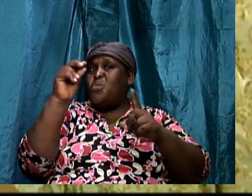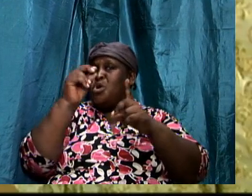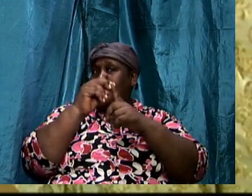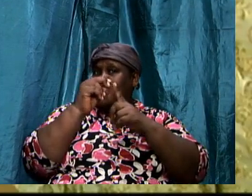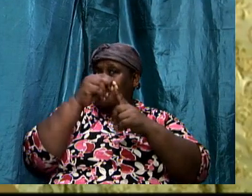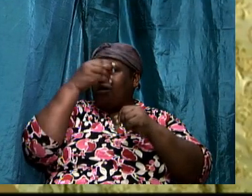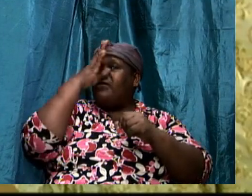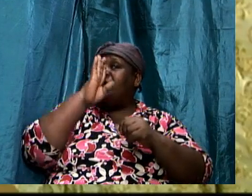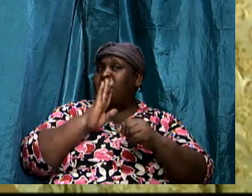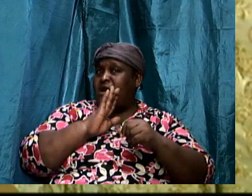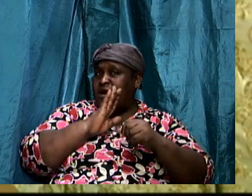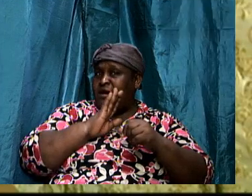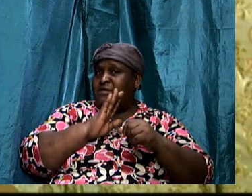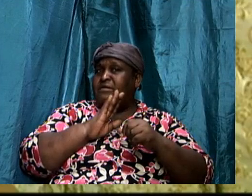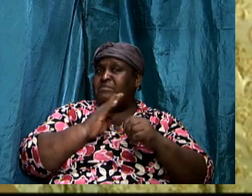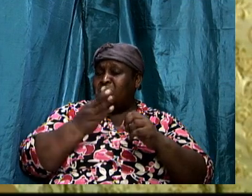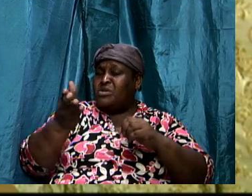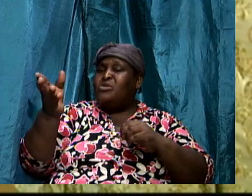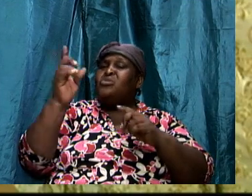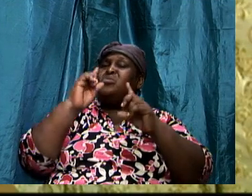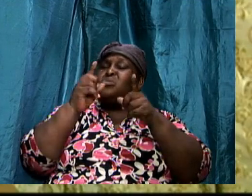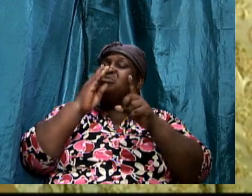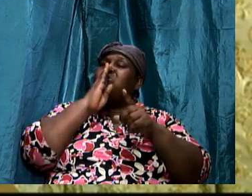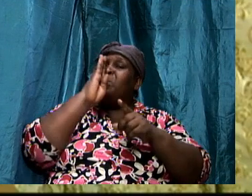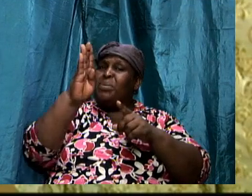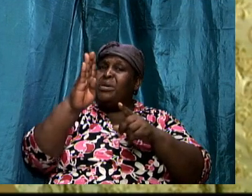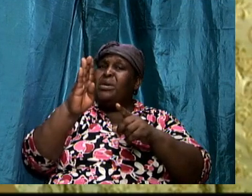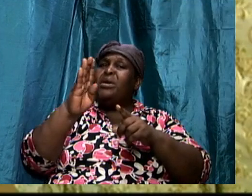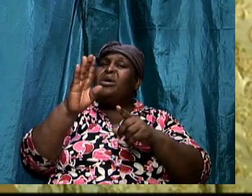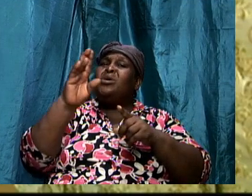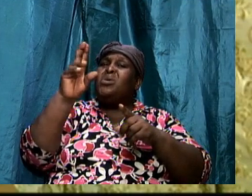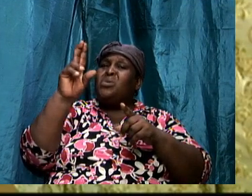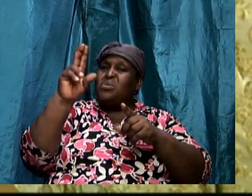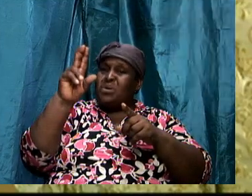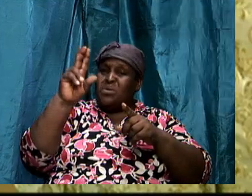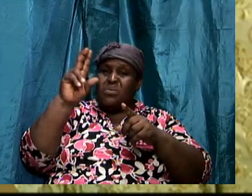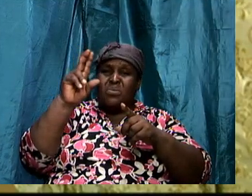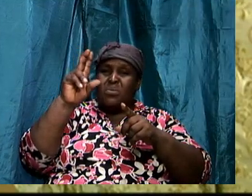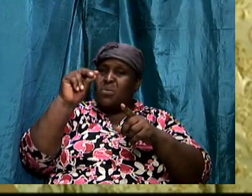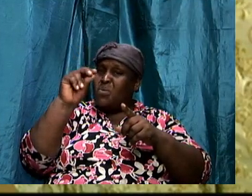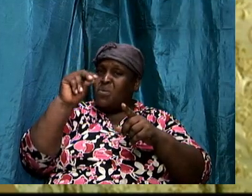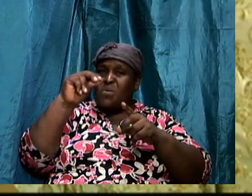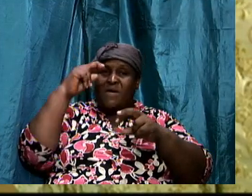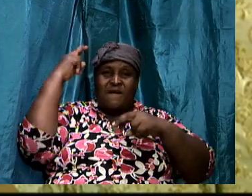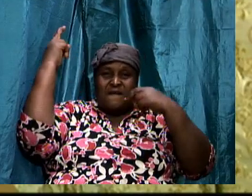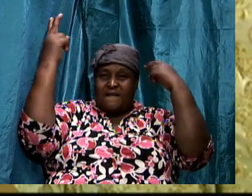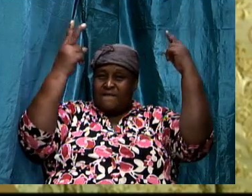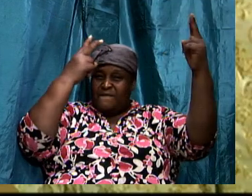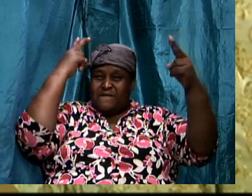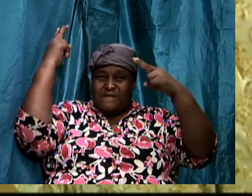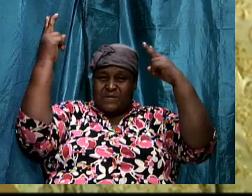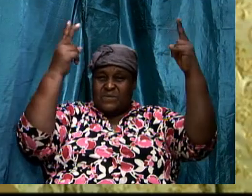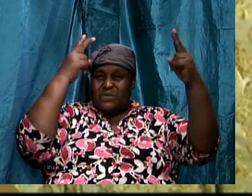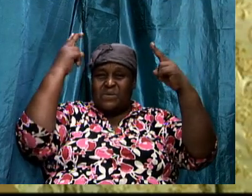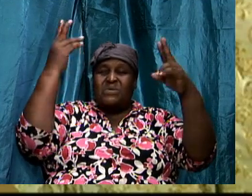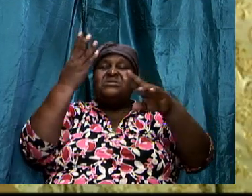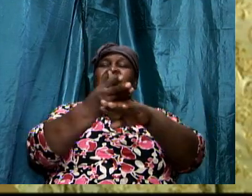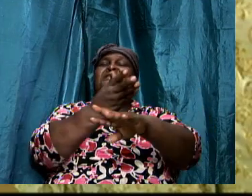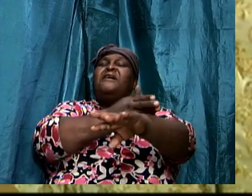be an absence of overcoming, victorious, advancing